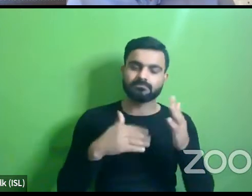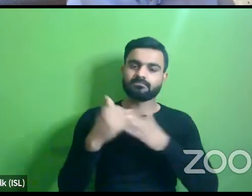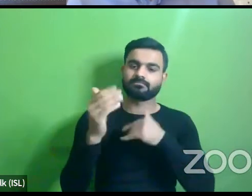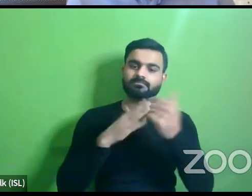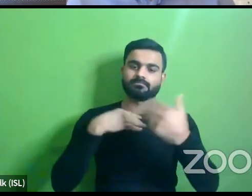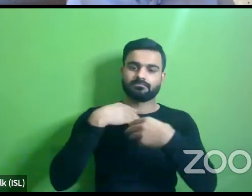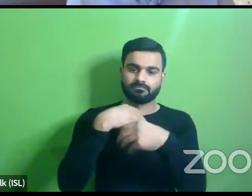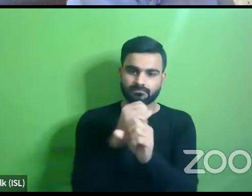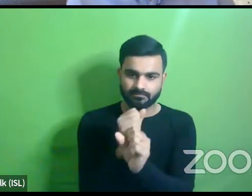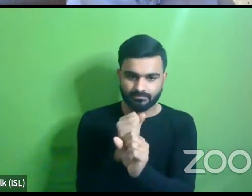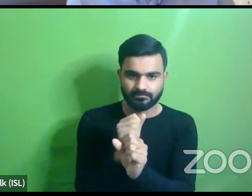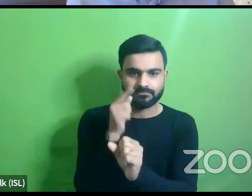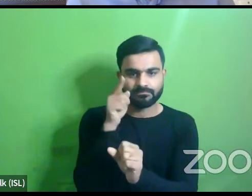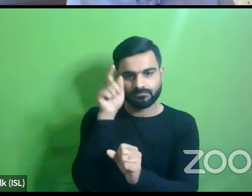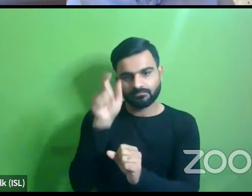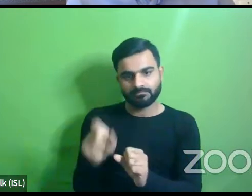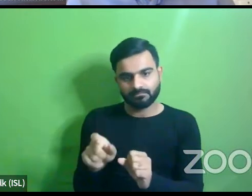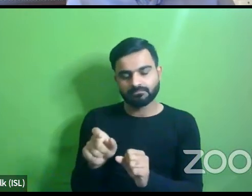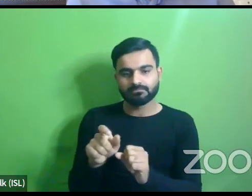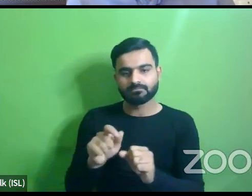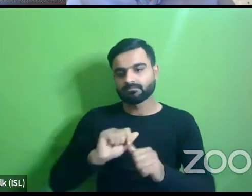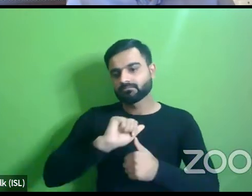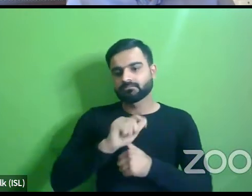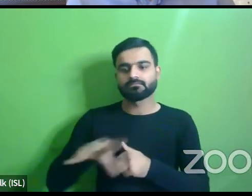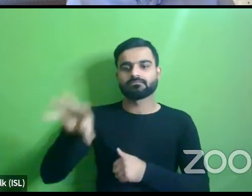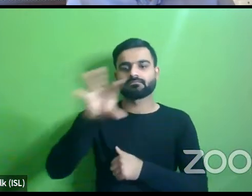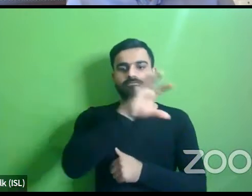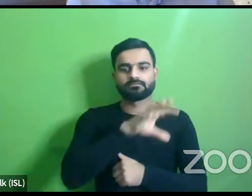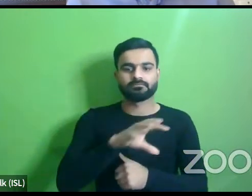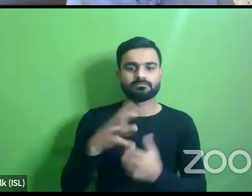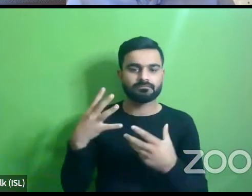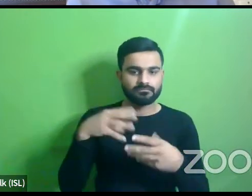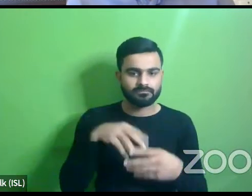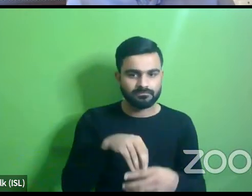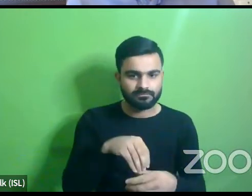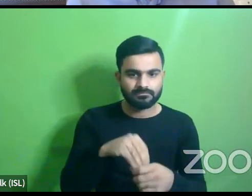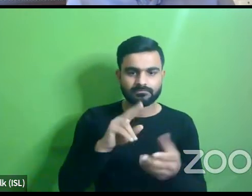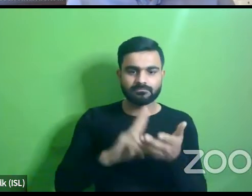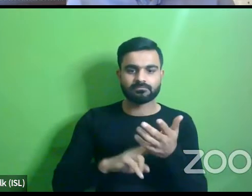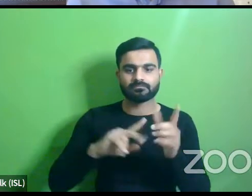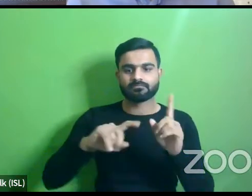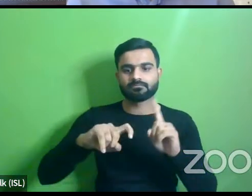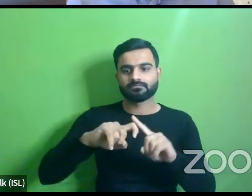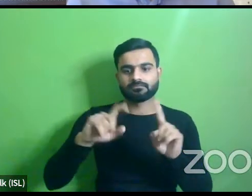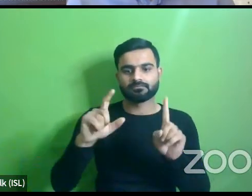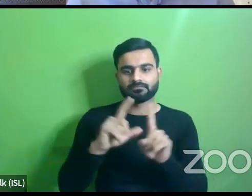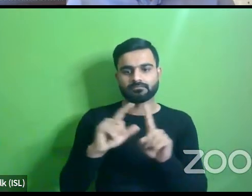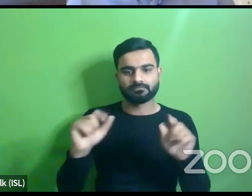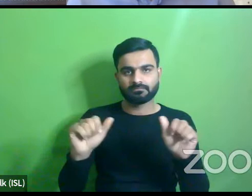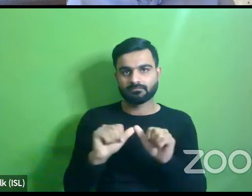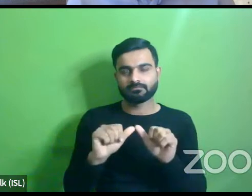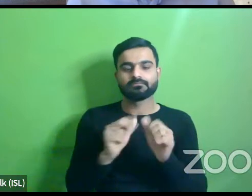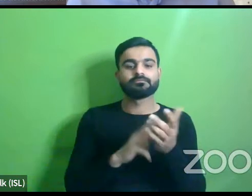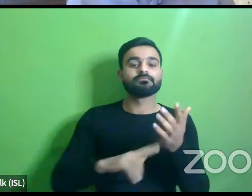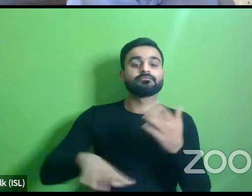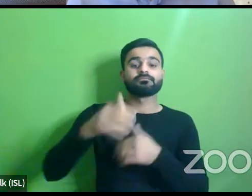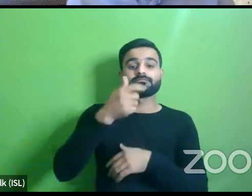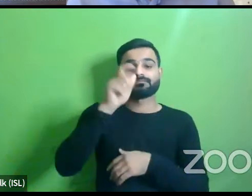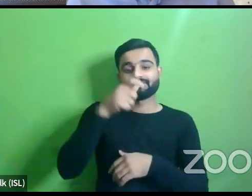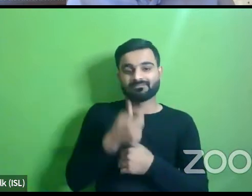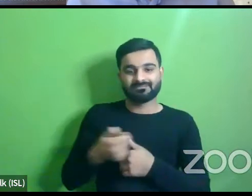building of the uh all these stakeholders including nkda so you know the implementing authority the the